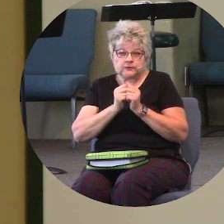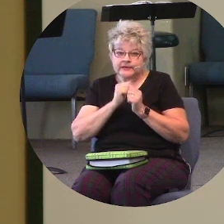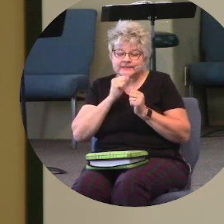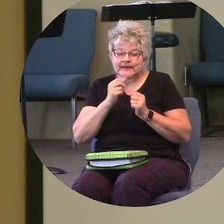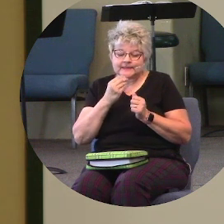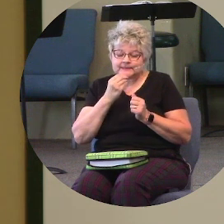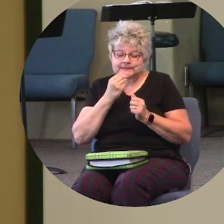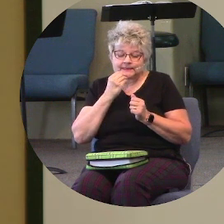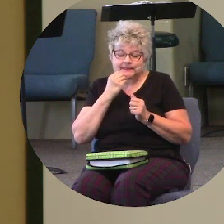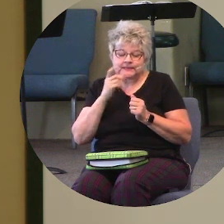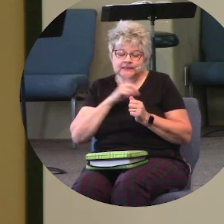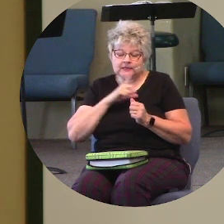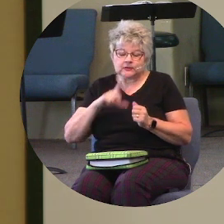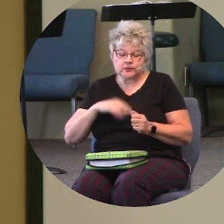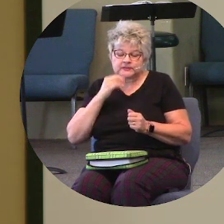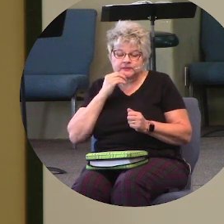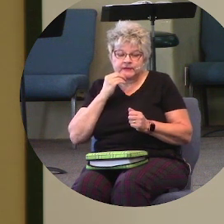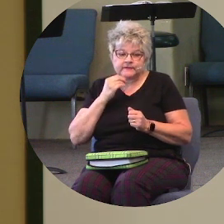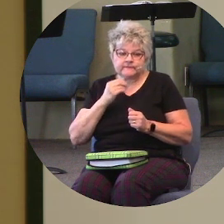For in your eating,